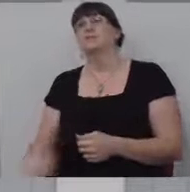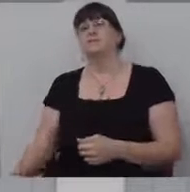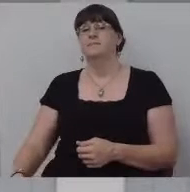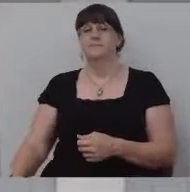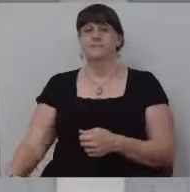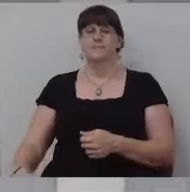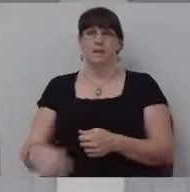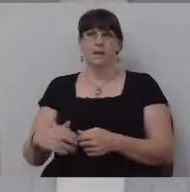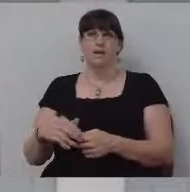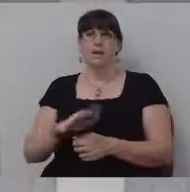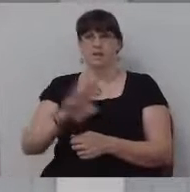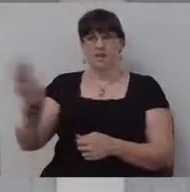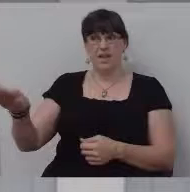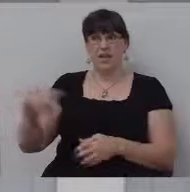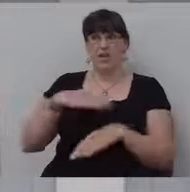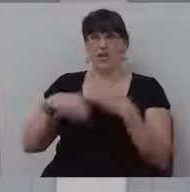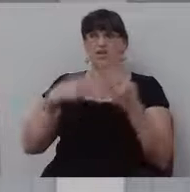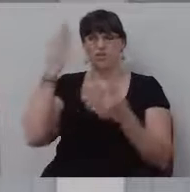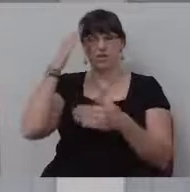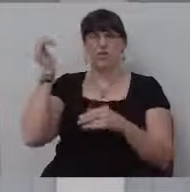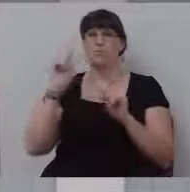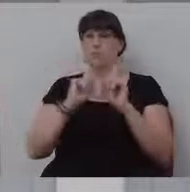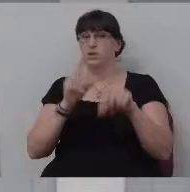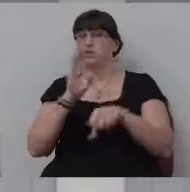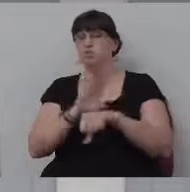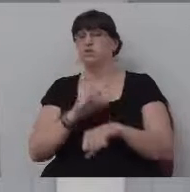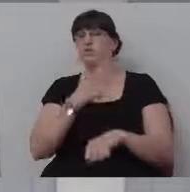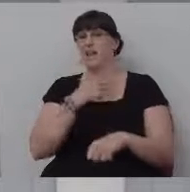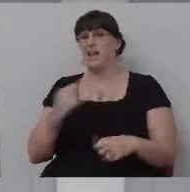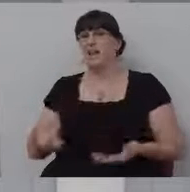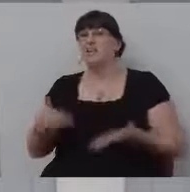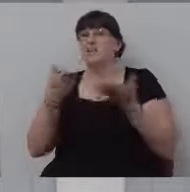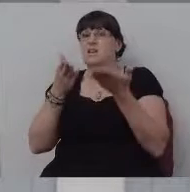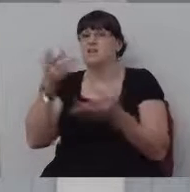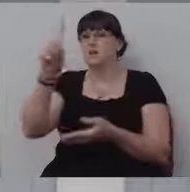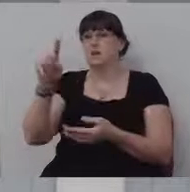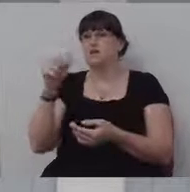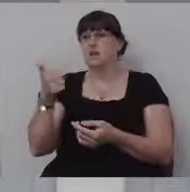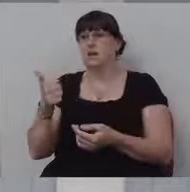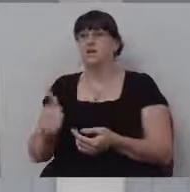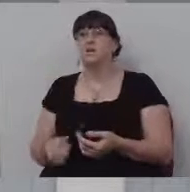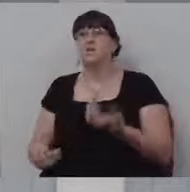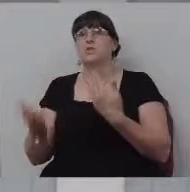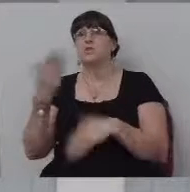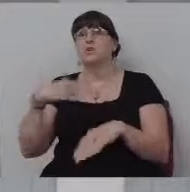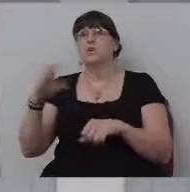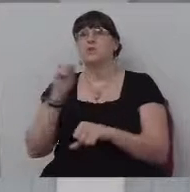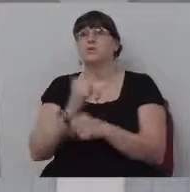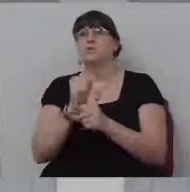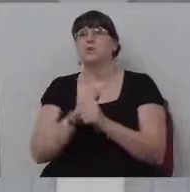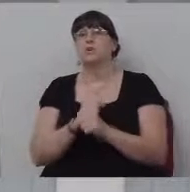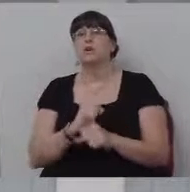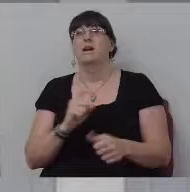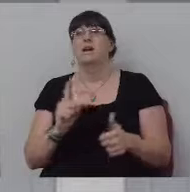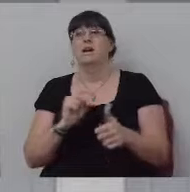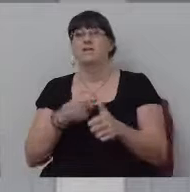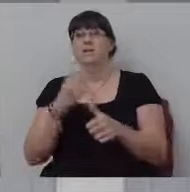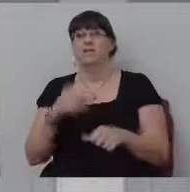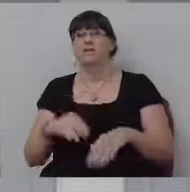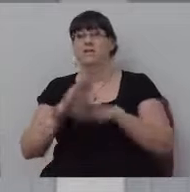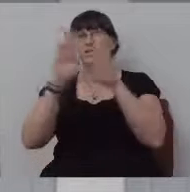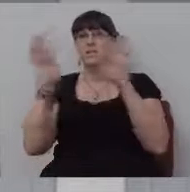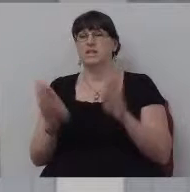supposed to give 10% of my income to the church. And so, I come back to work then after the first Sunday,